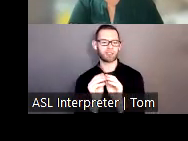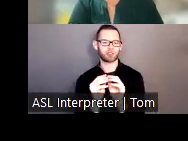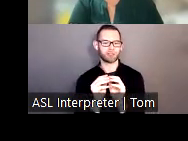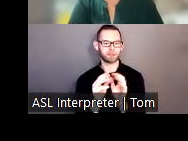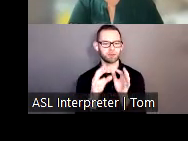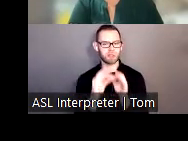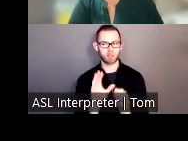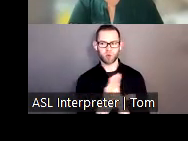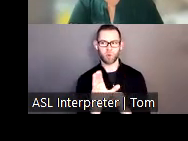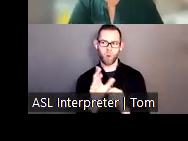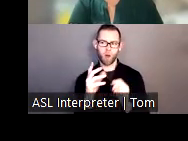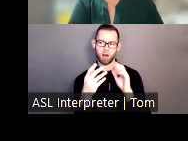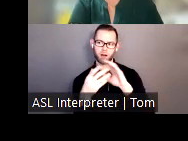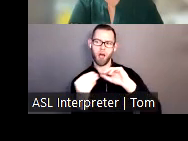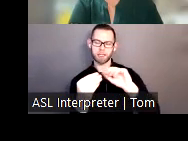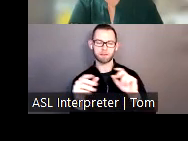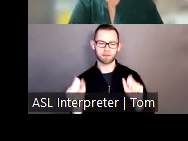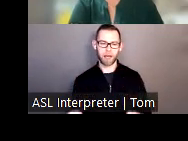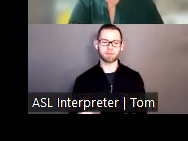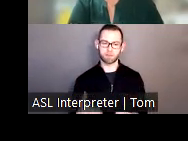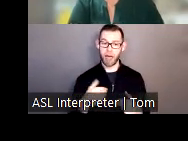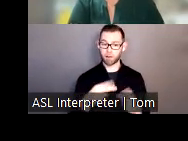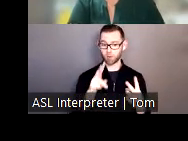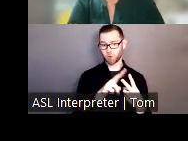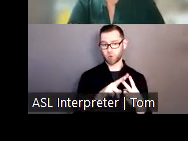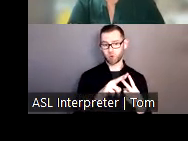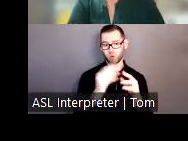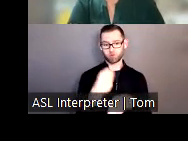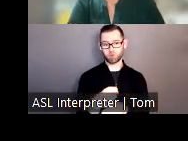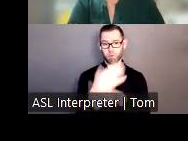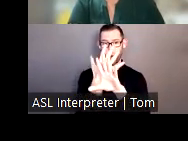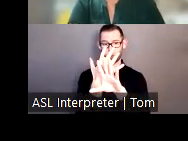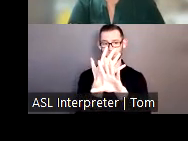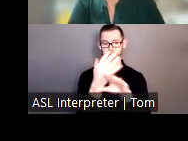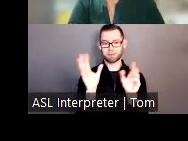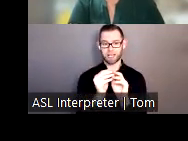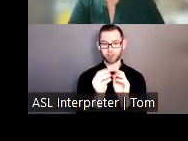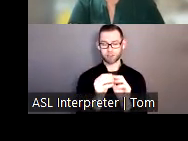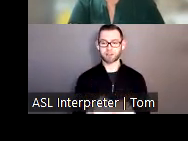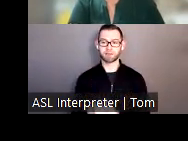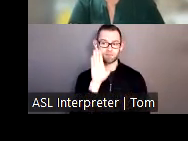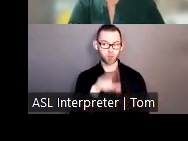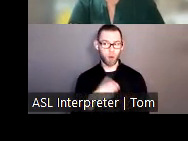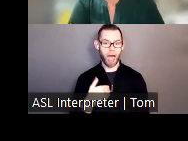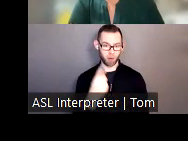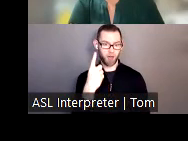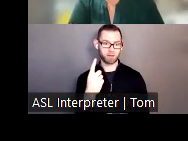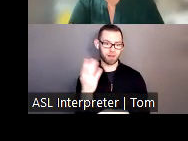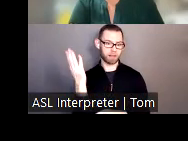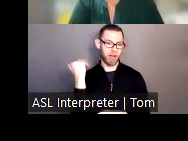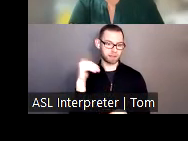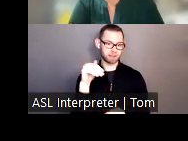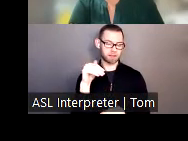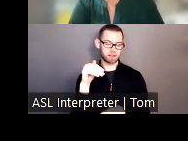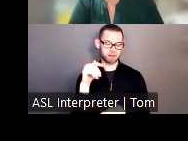is two remote listening sessions. Last month, we had one in person in